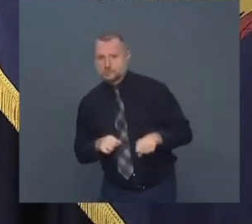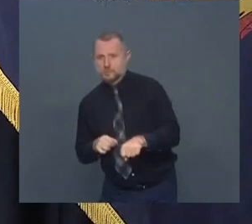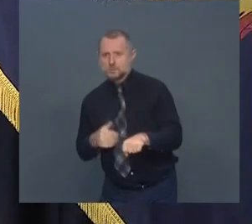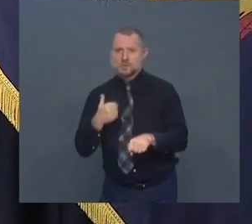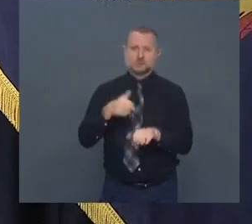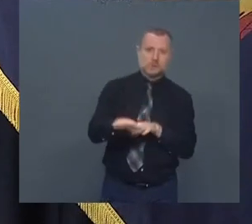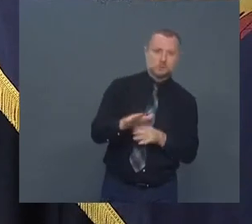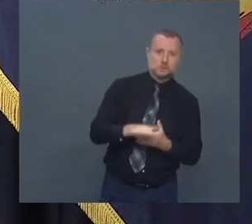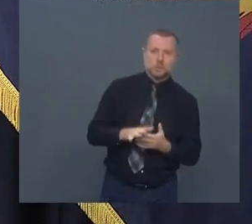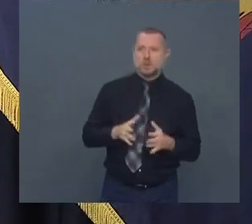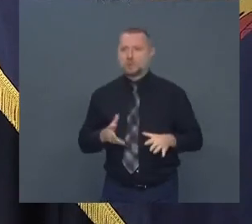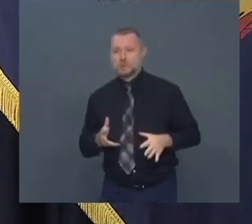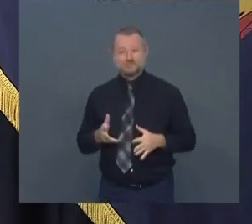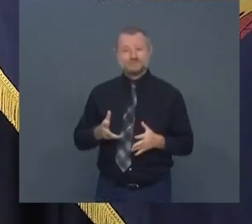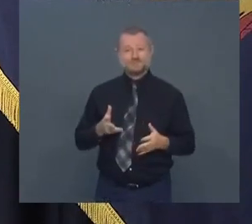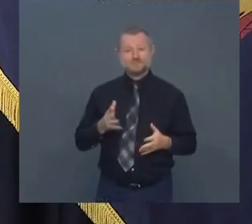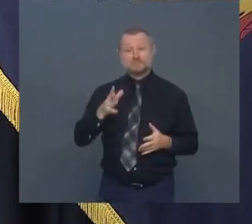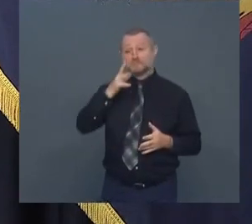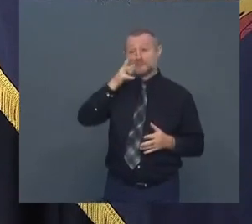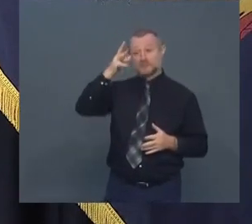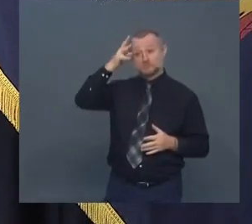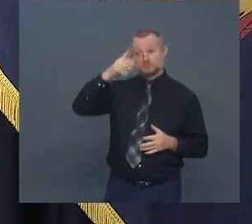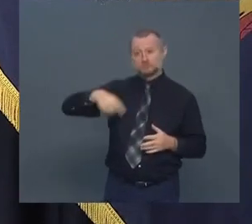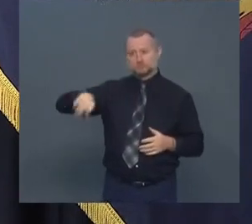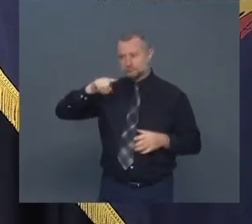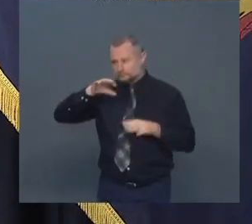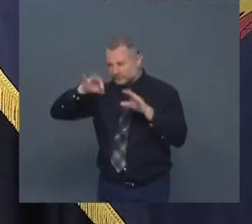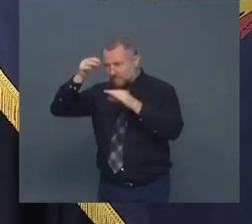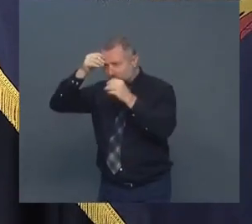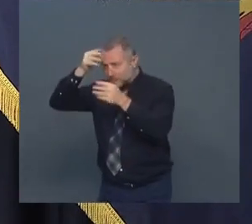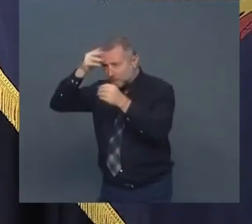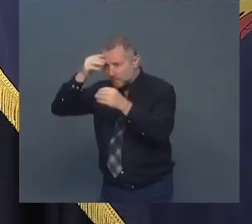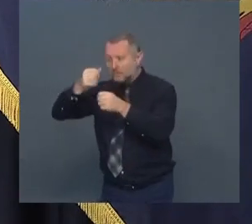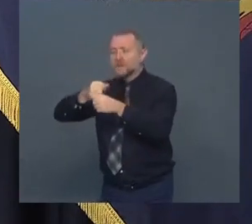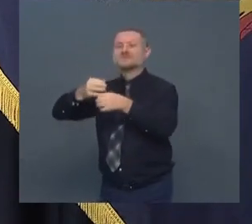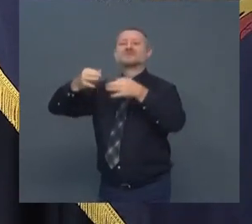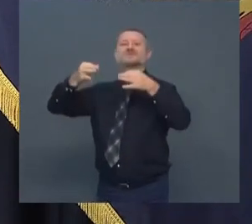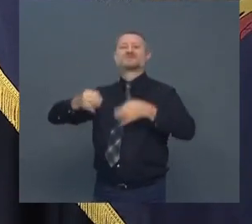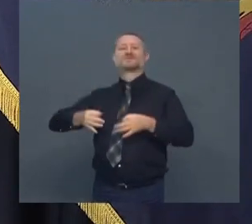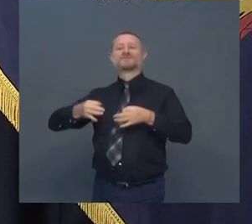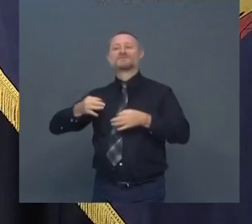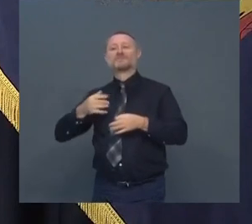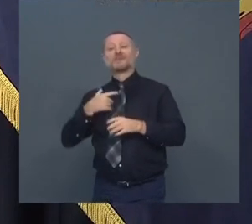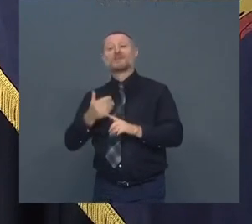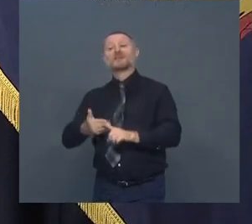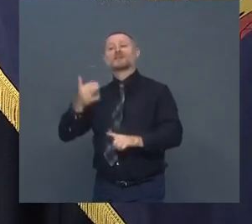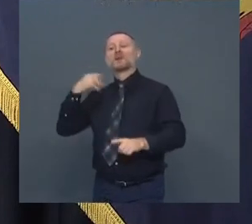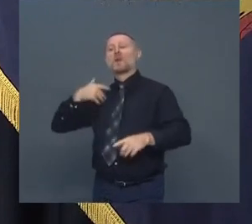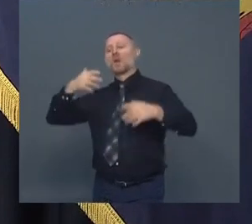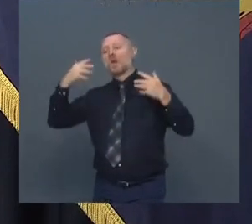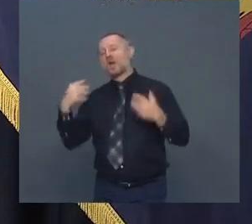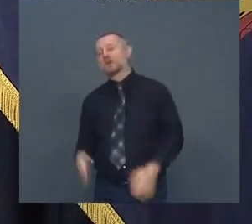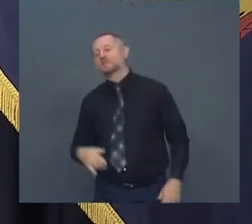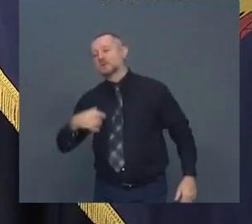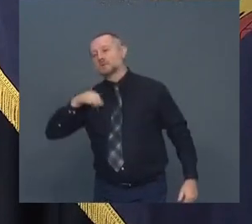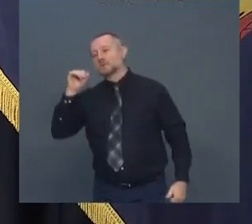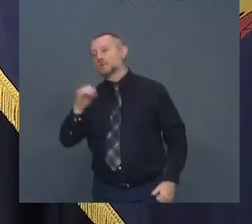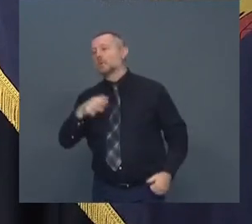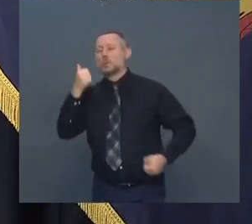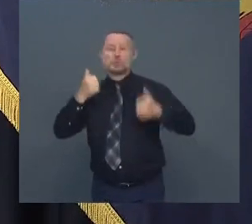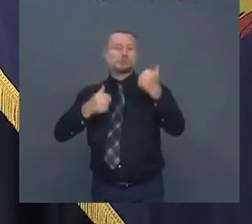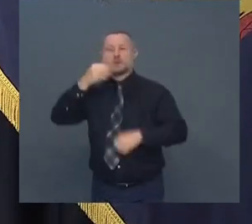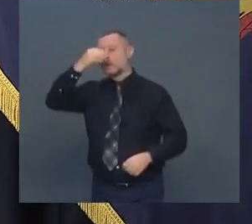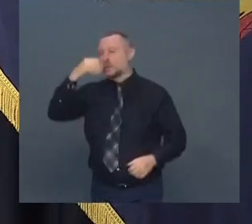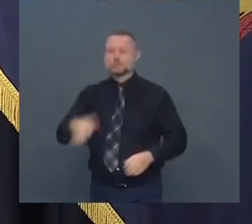parents will decide I said from day one I don't care what day the school opens the school opens for